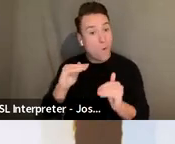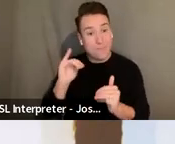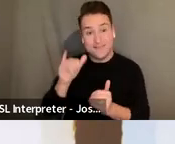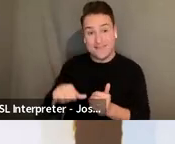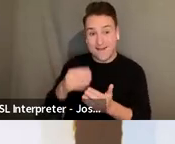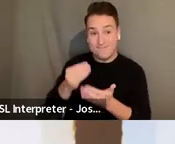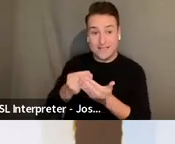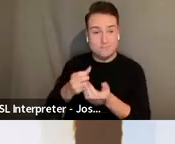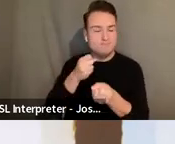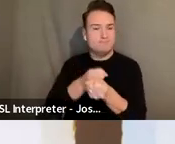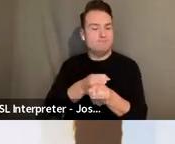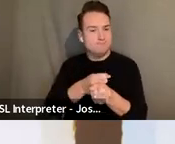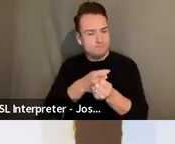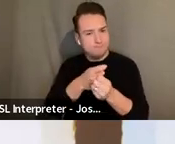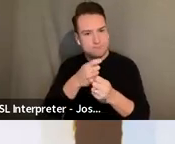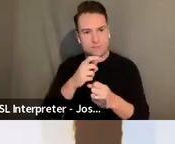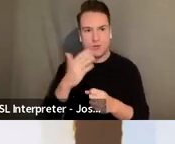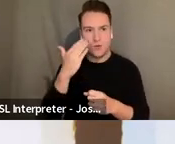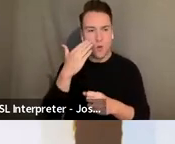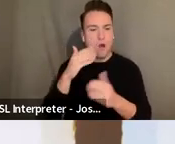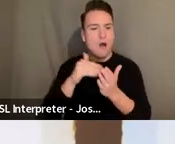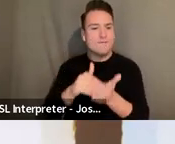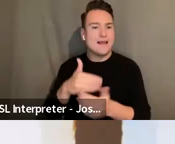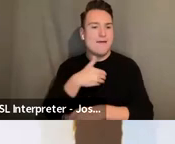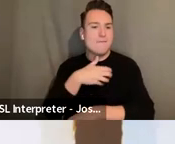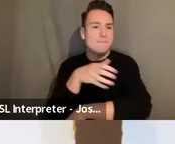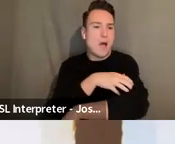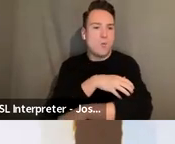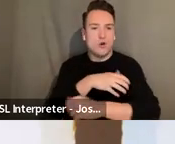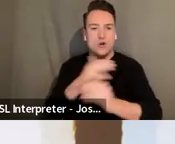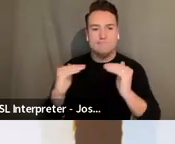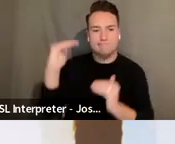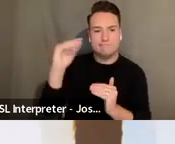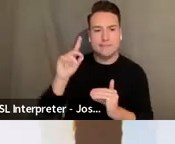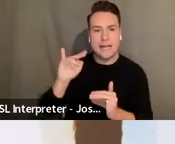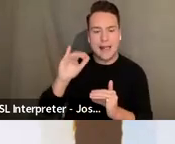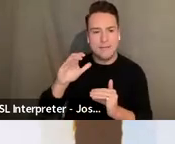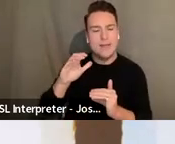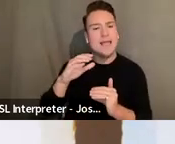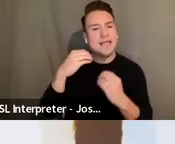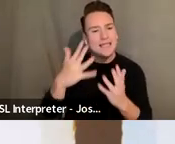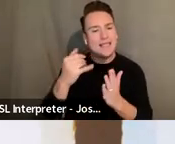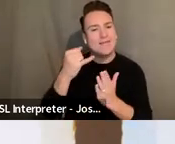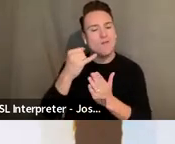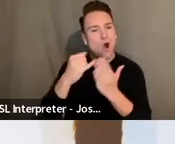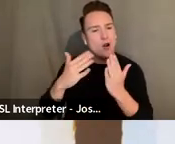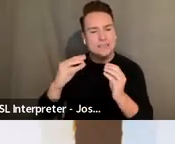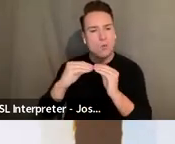the power dynamics that often exist between presenters and artists, and give artists more agency and power in those negotiations.